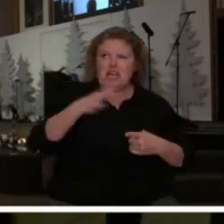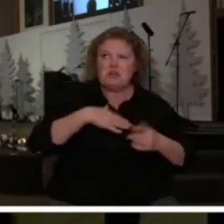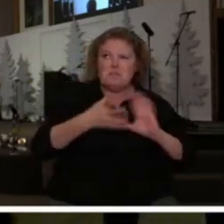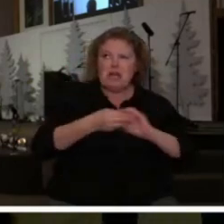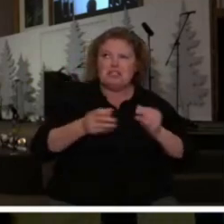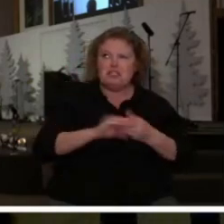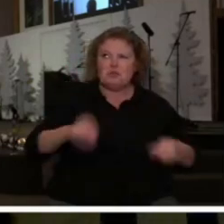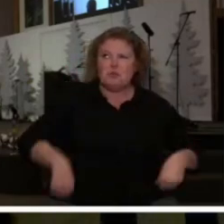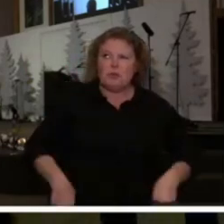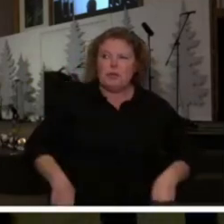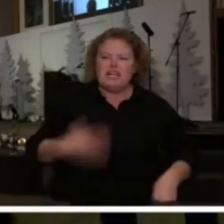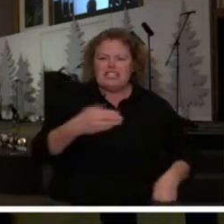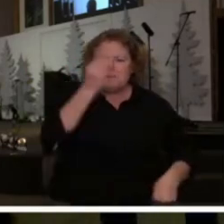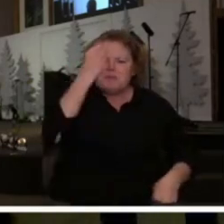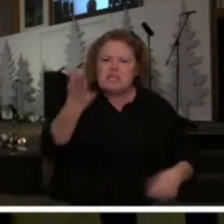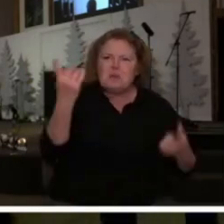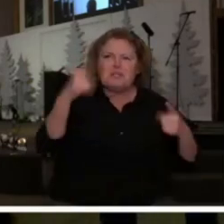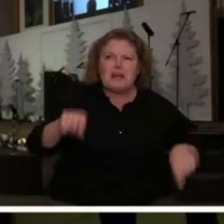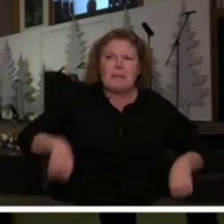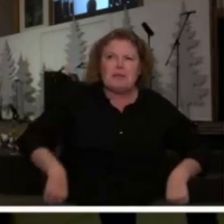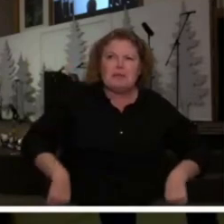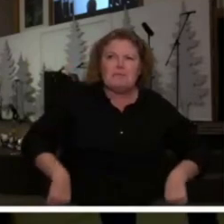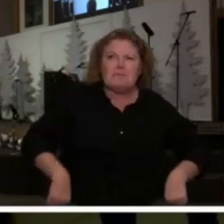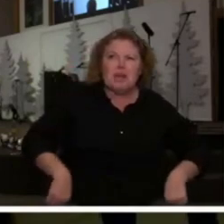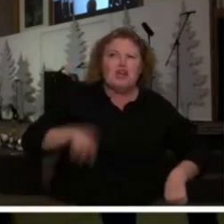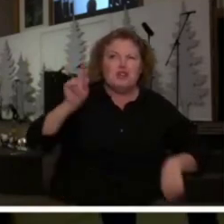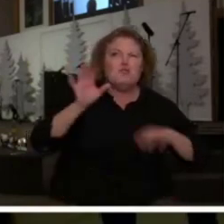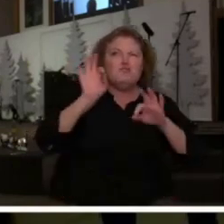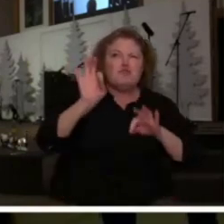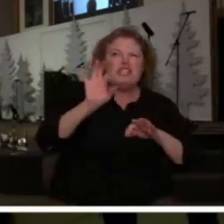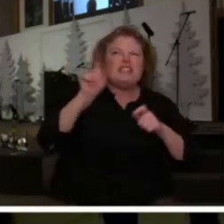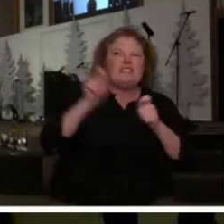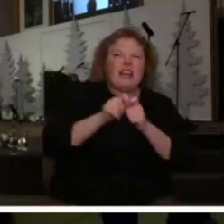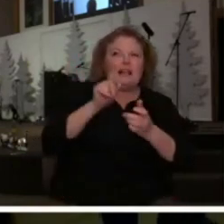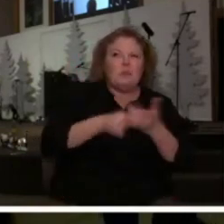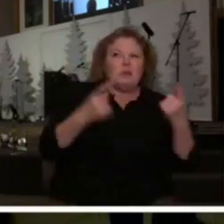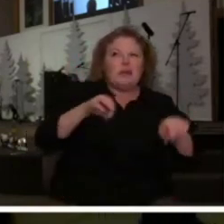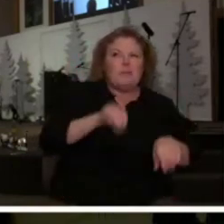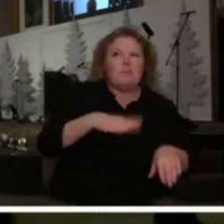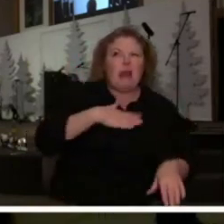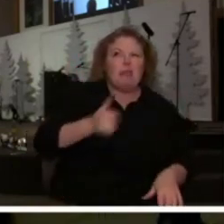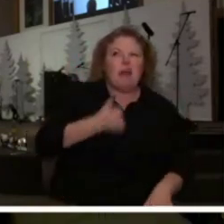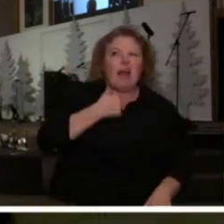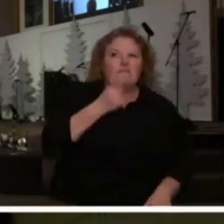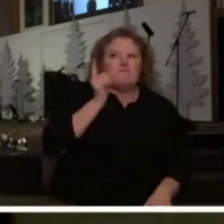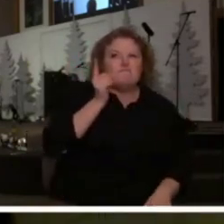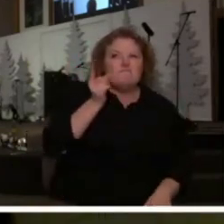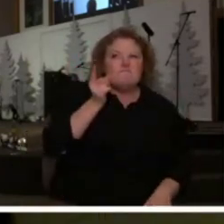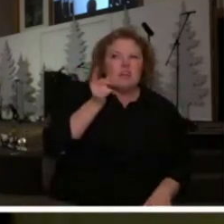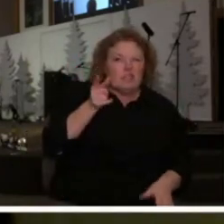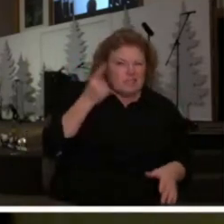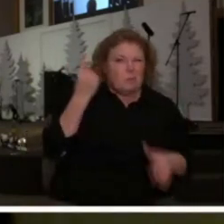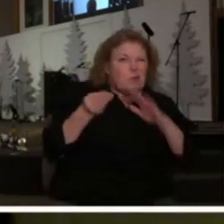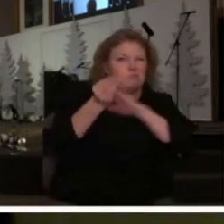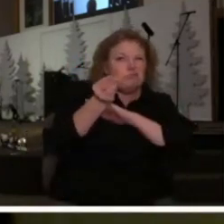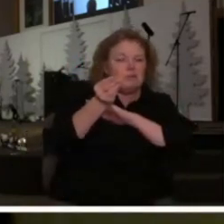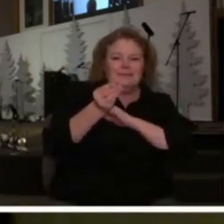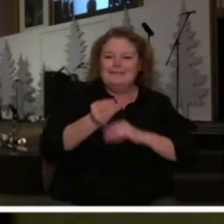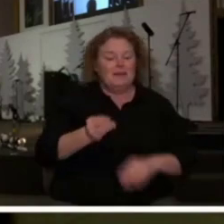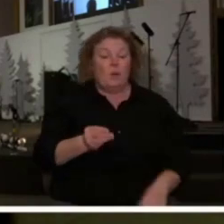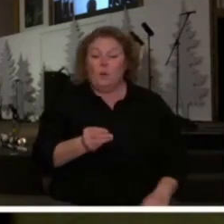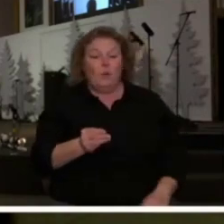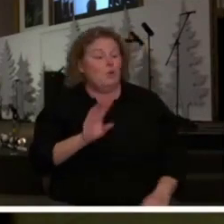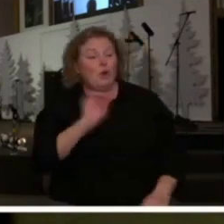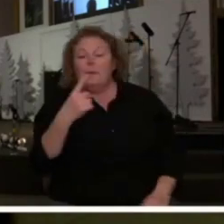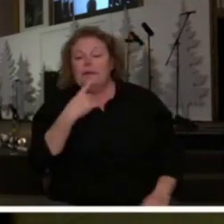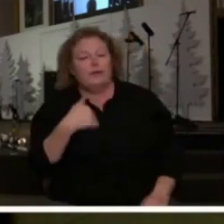Did somebody come and tell you what's going on because you preached exactly what's going on in my life? Can I tell you they didn't